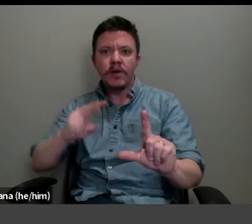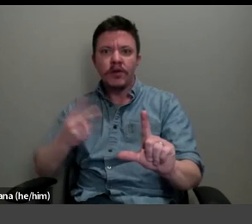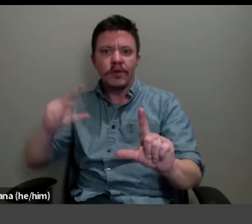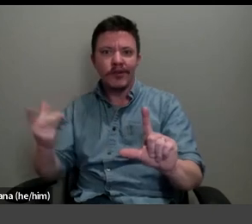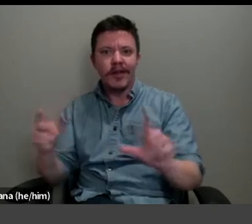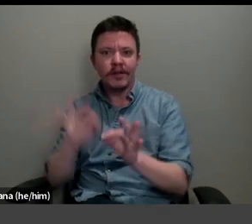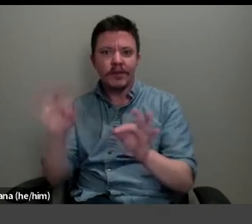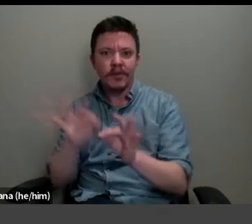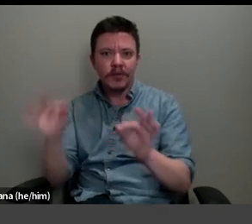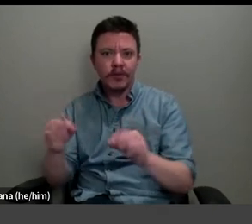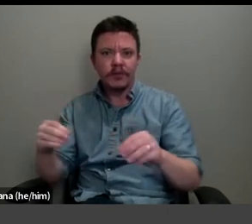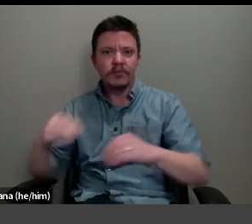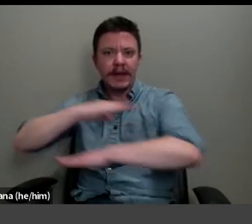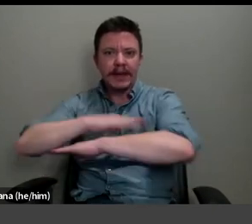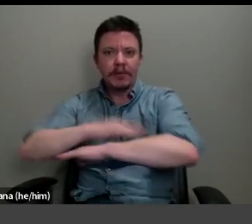a narrow work table.